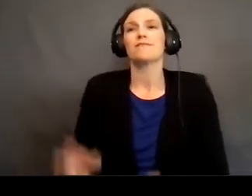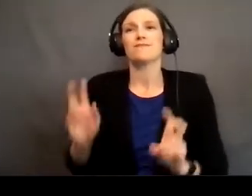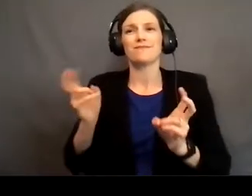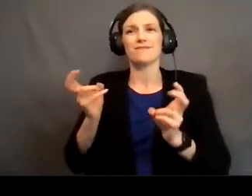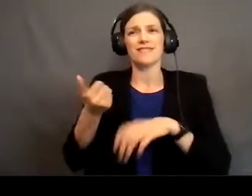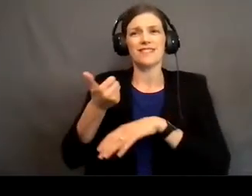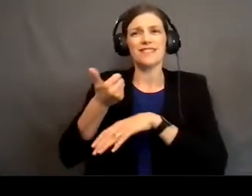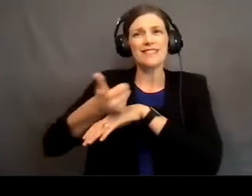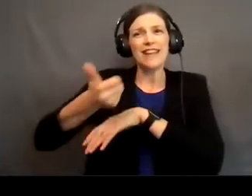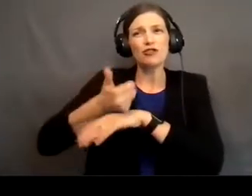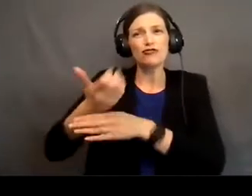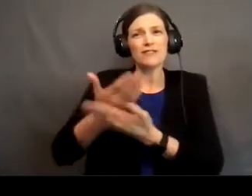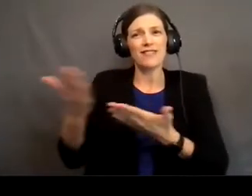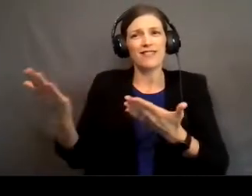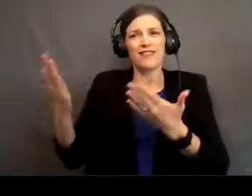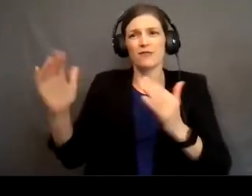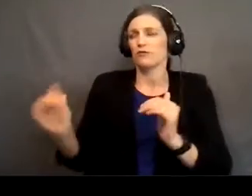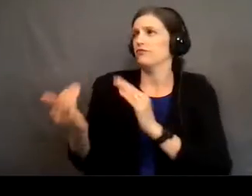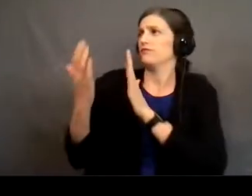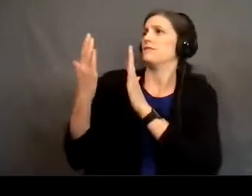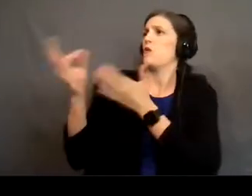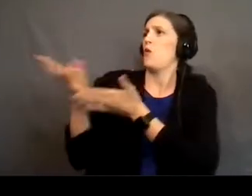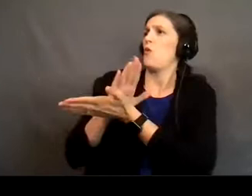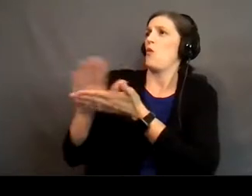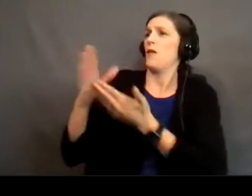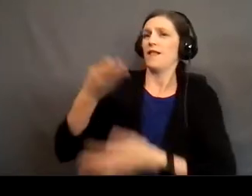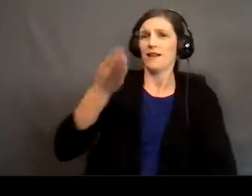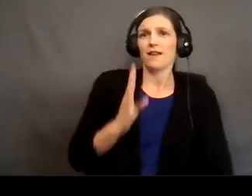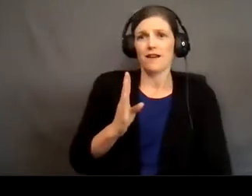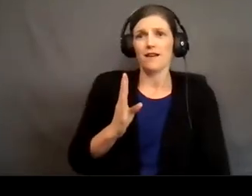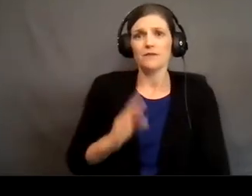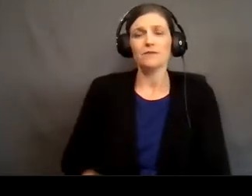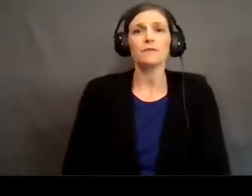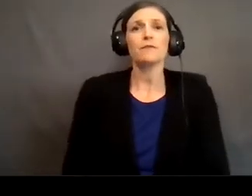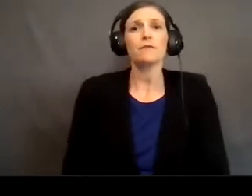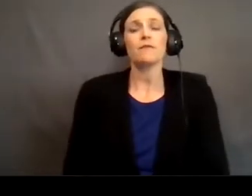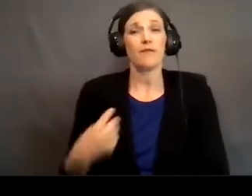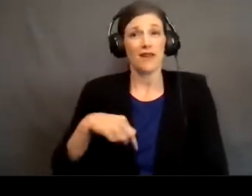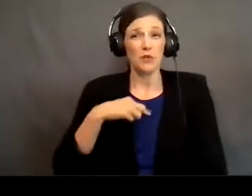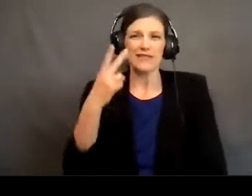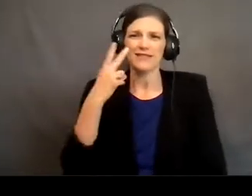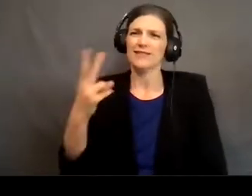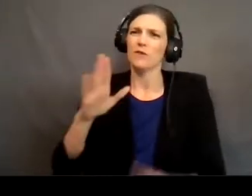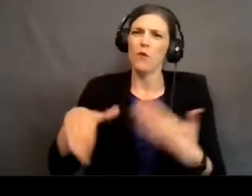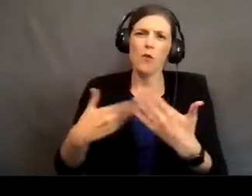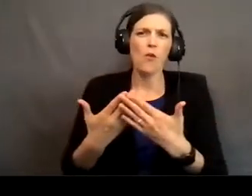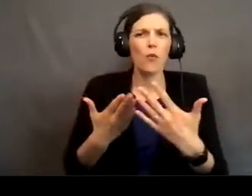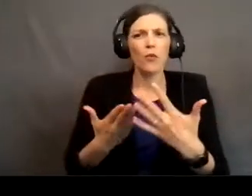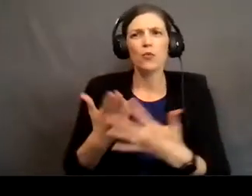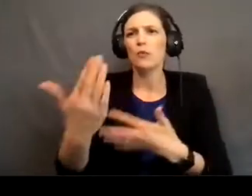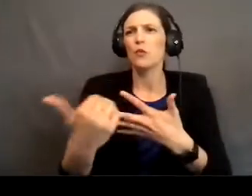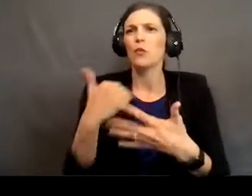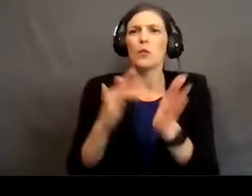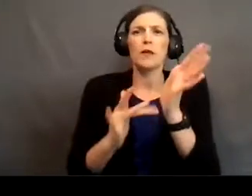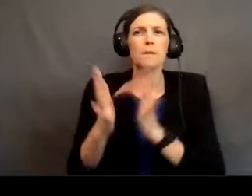thing to come before a holy God. And we see this all throughout the Bible. We see this